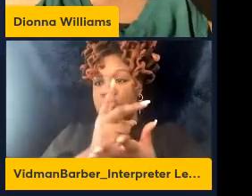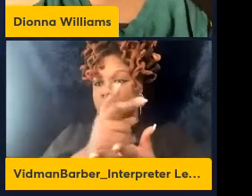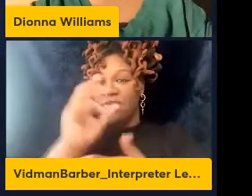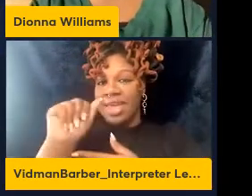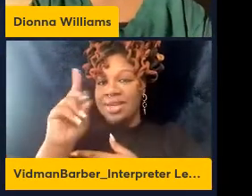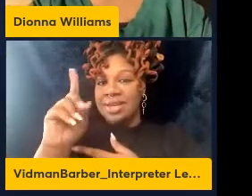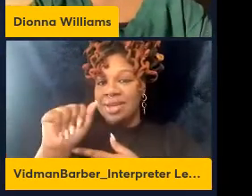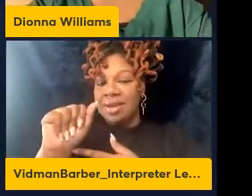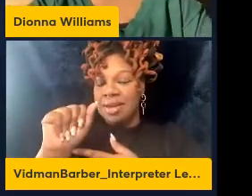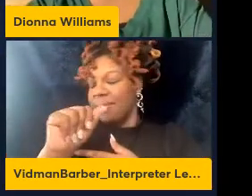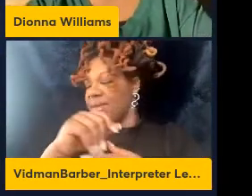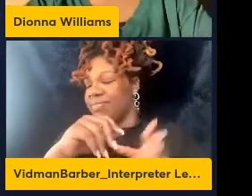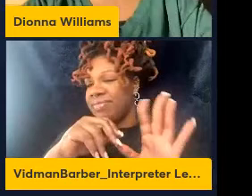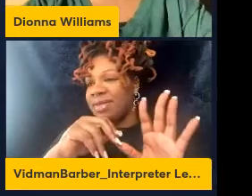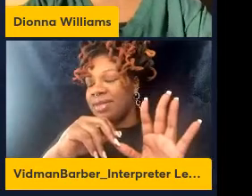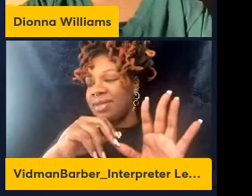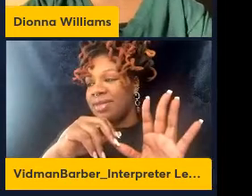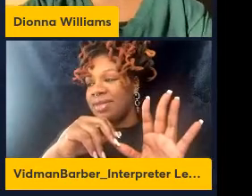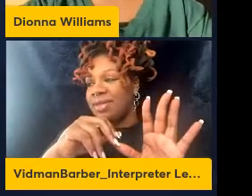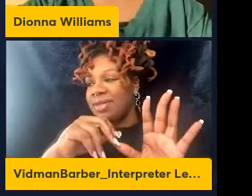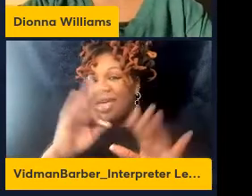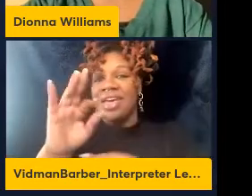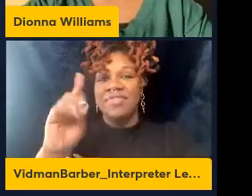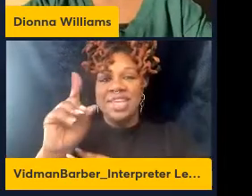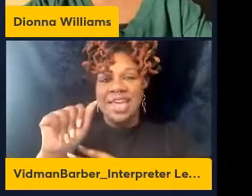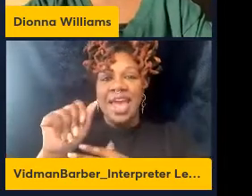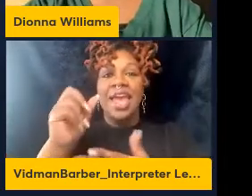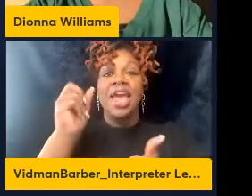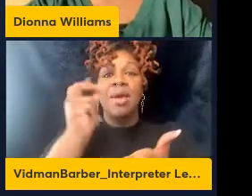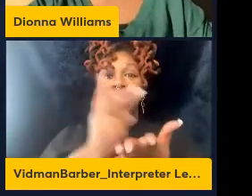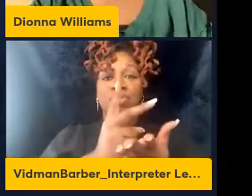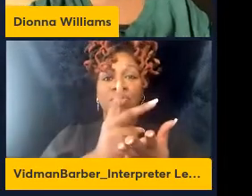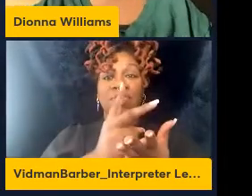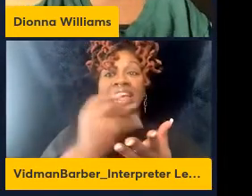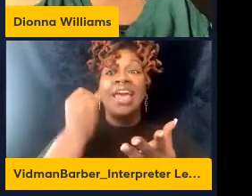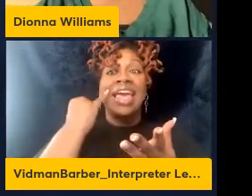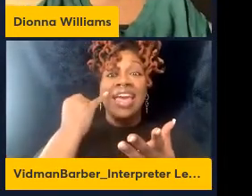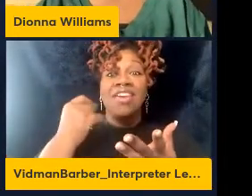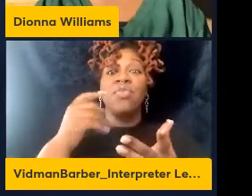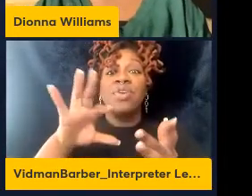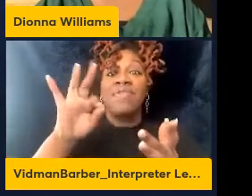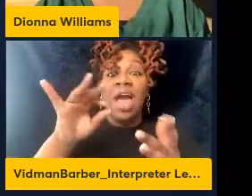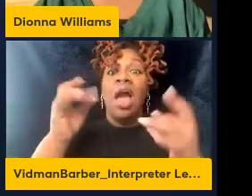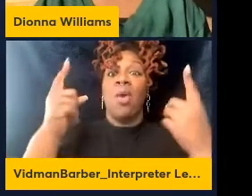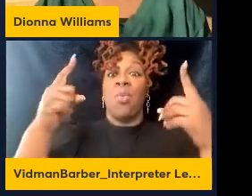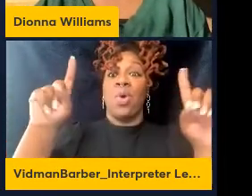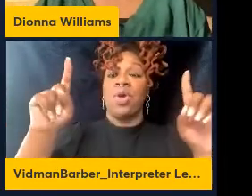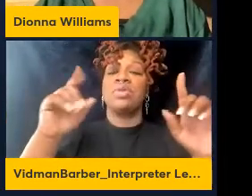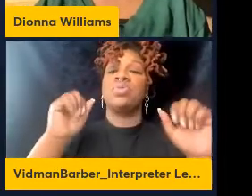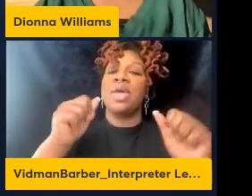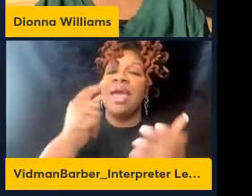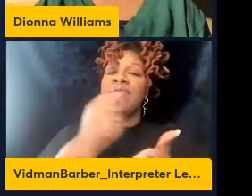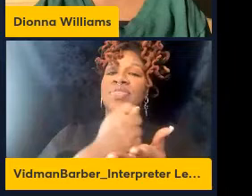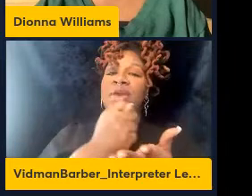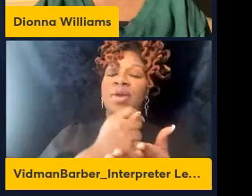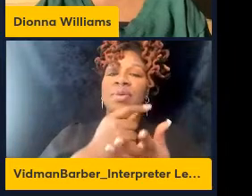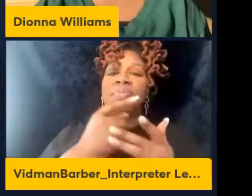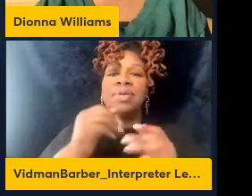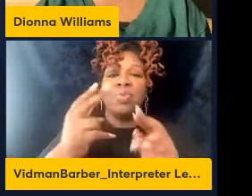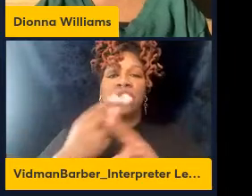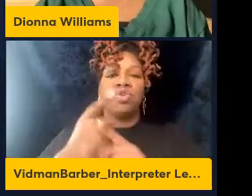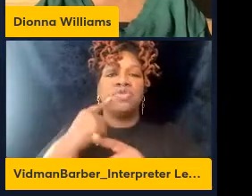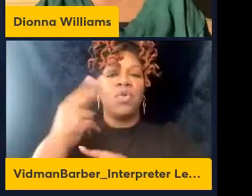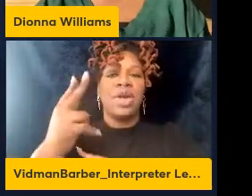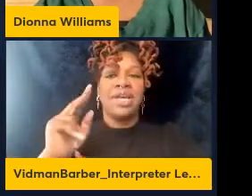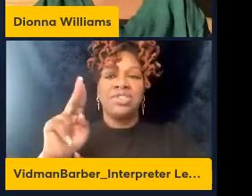And so if this works, we'll be able to have a therapy that's already existing that can be used for HIV. And so we're going to be using a macaque